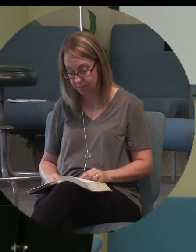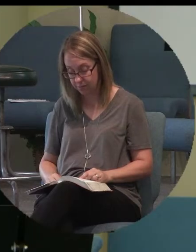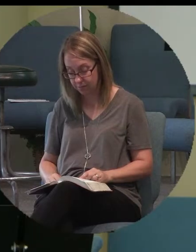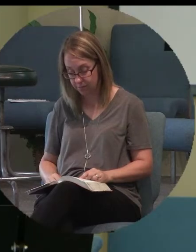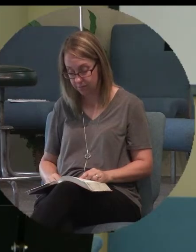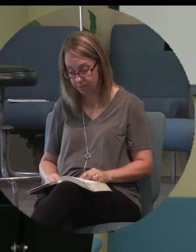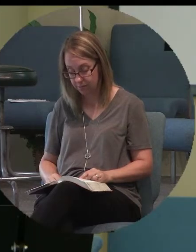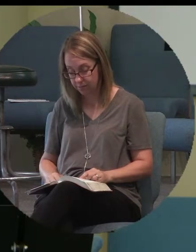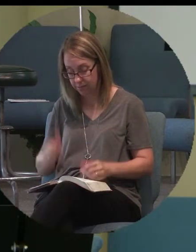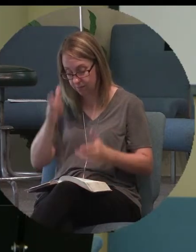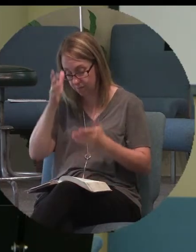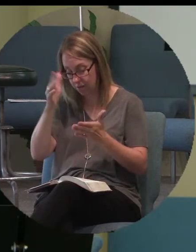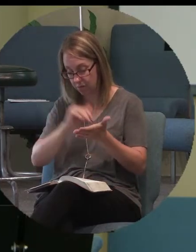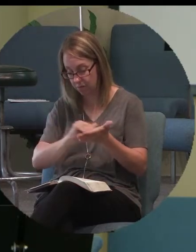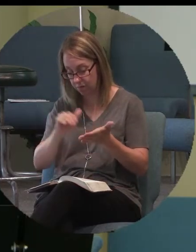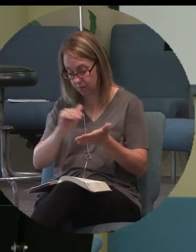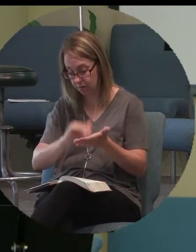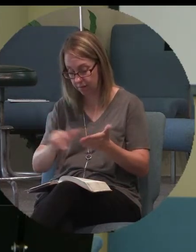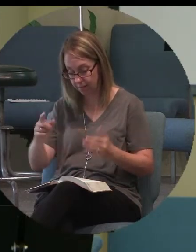Father, them